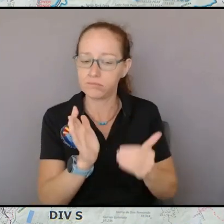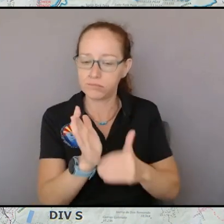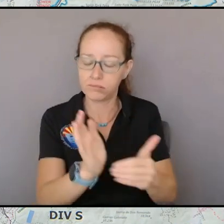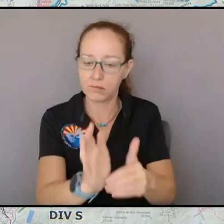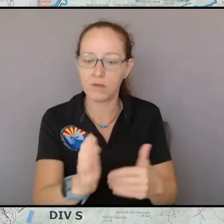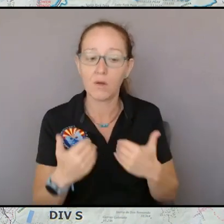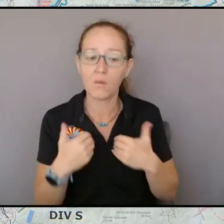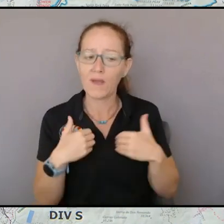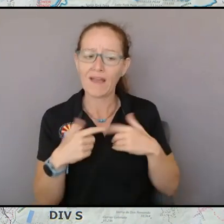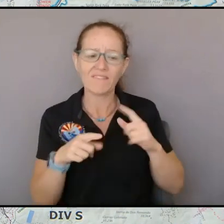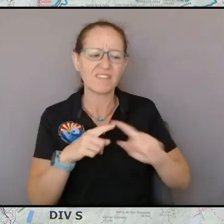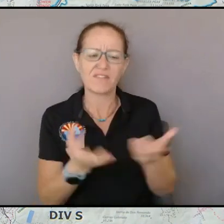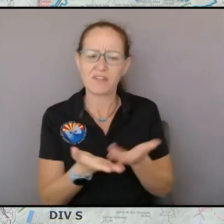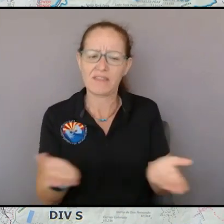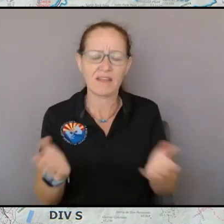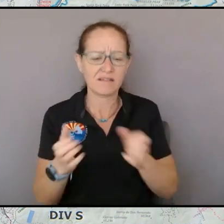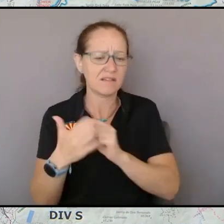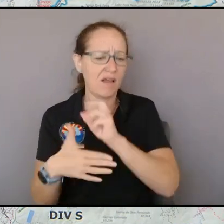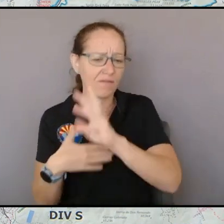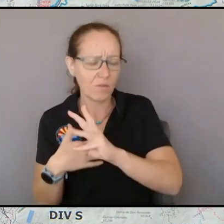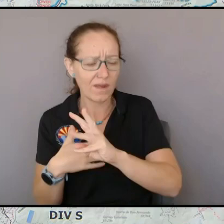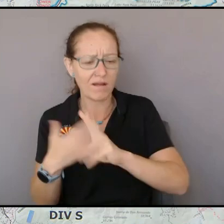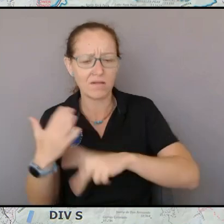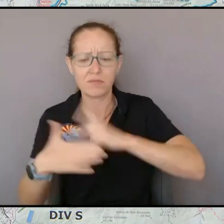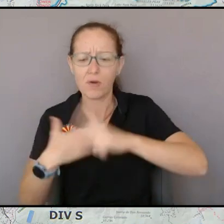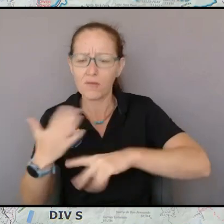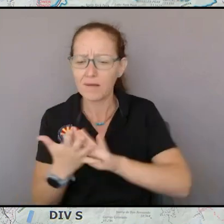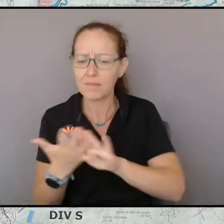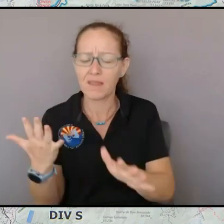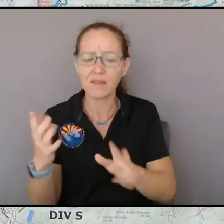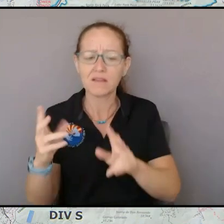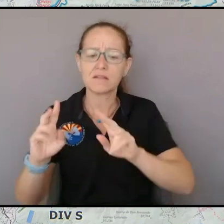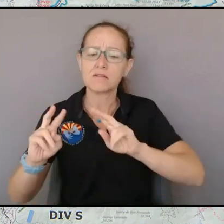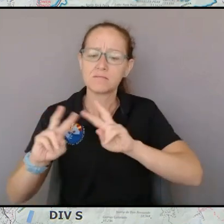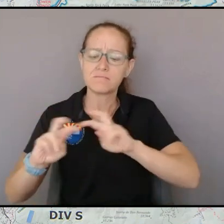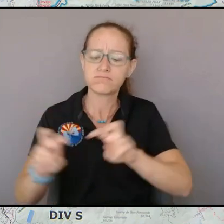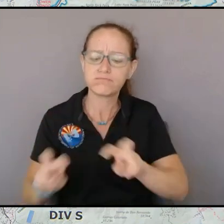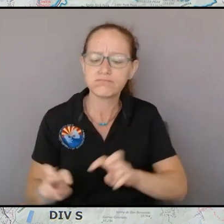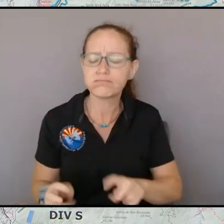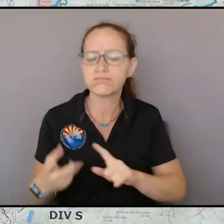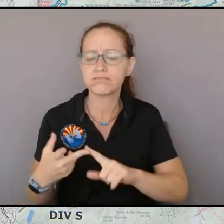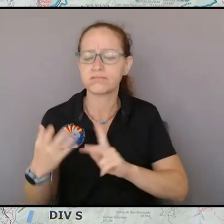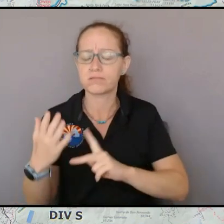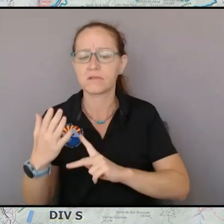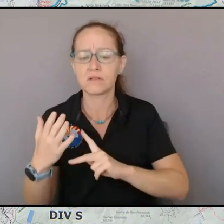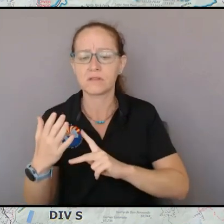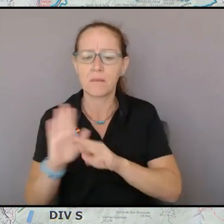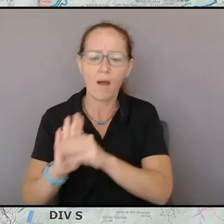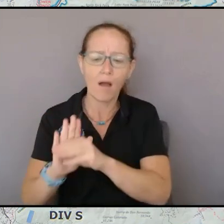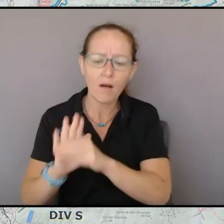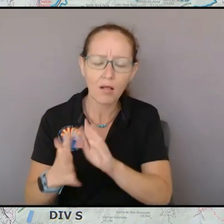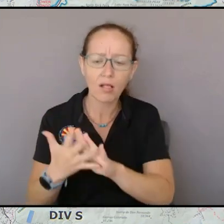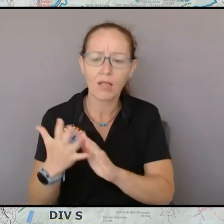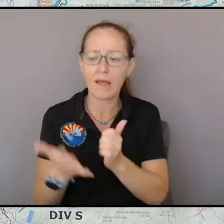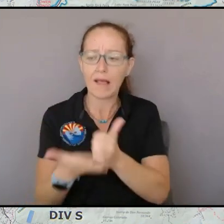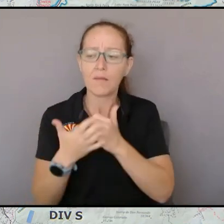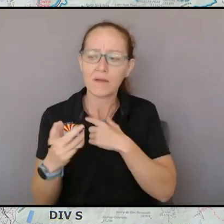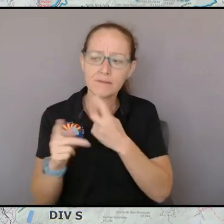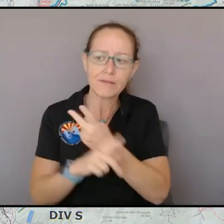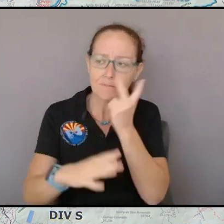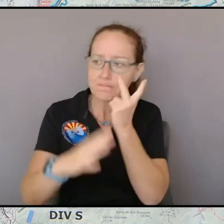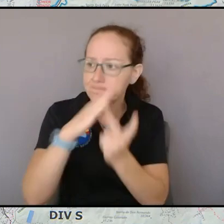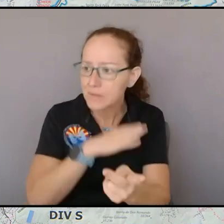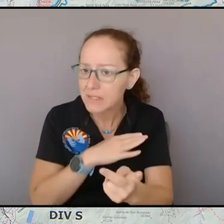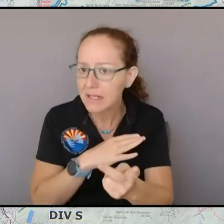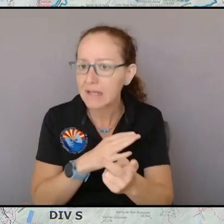help inform us to the potential that exists and help us to try to exploit areas of opportunity some of those models are